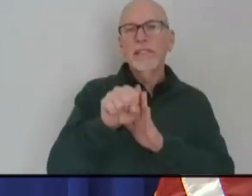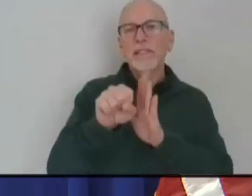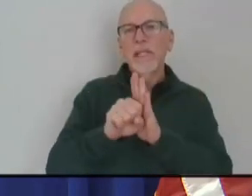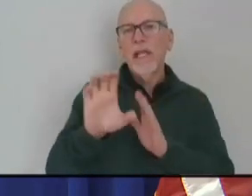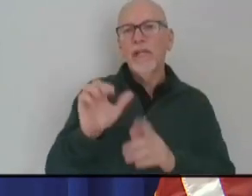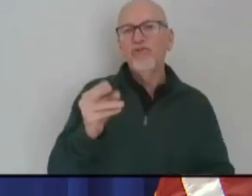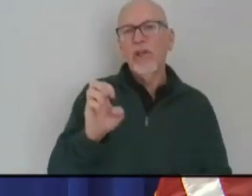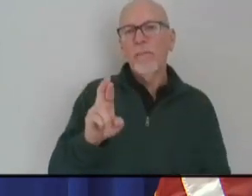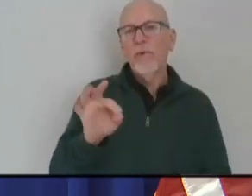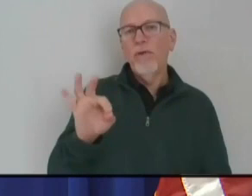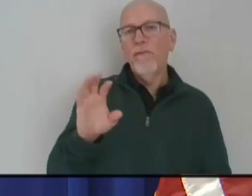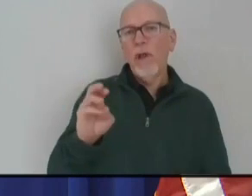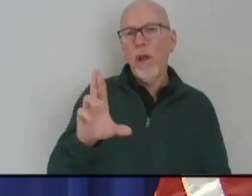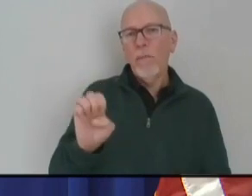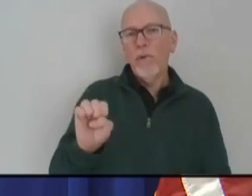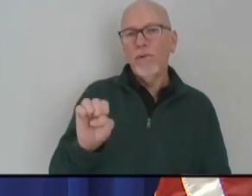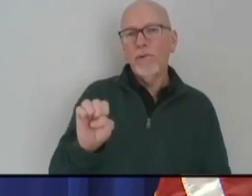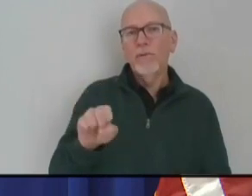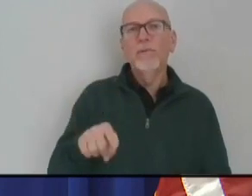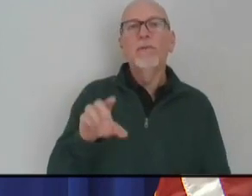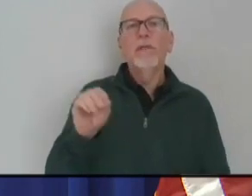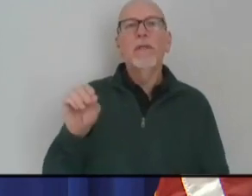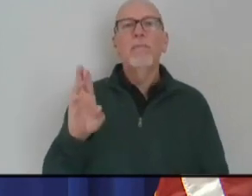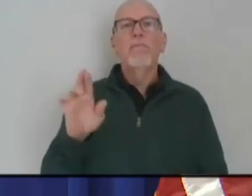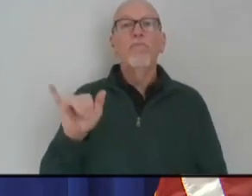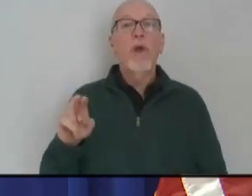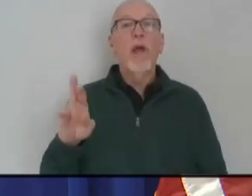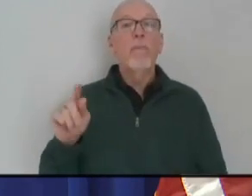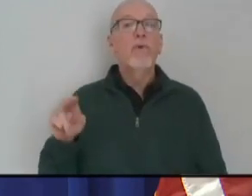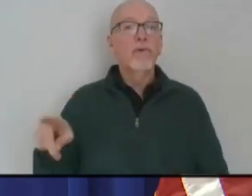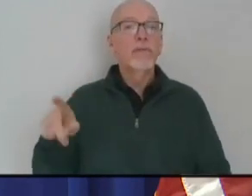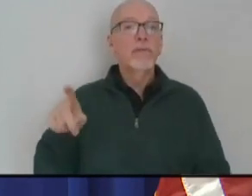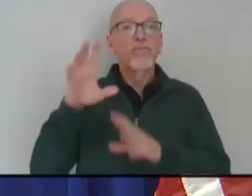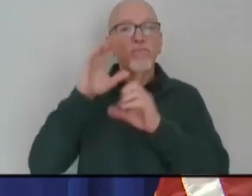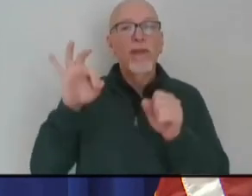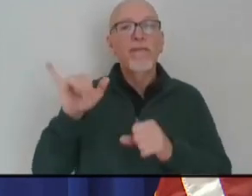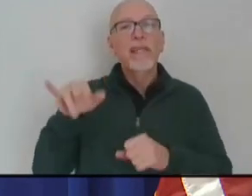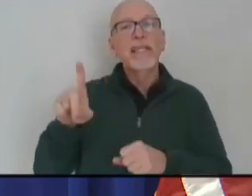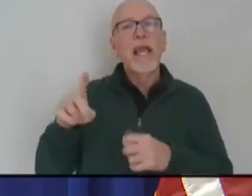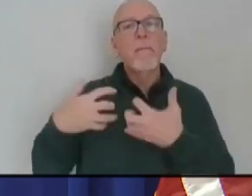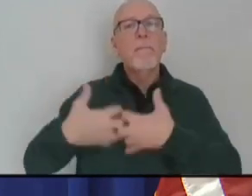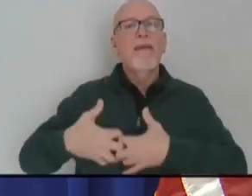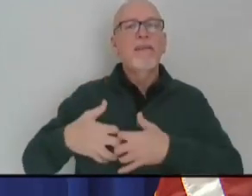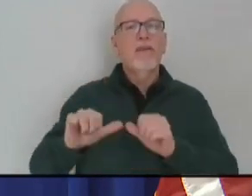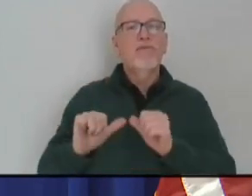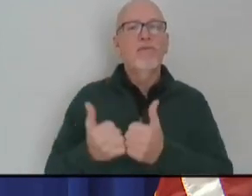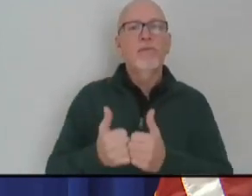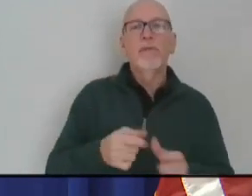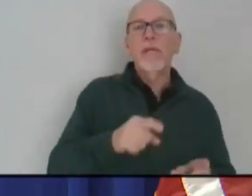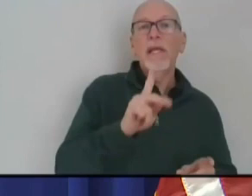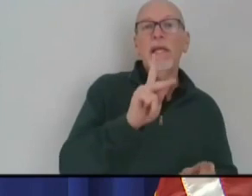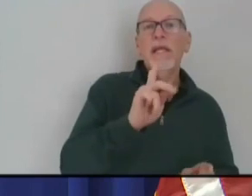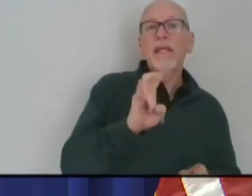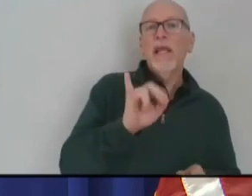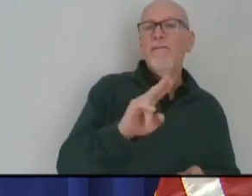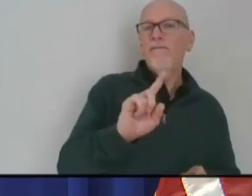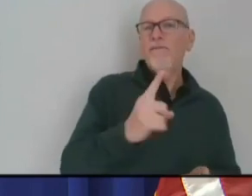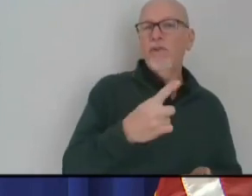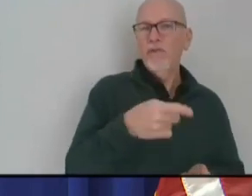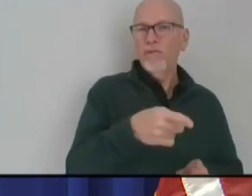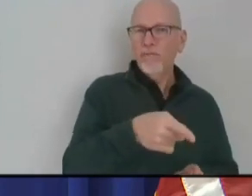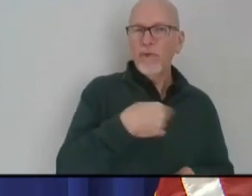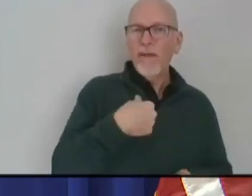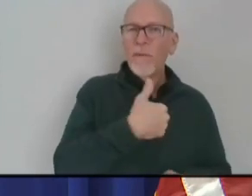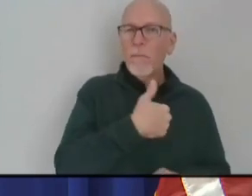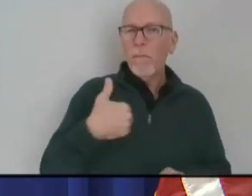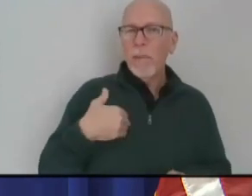and then on to Brian Burton, the president of the Indiana Manufacturers Association. Kevin, you're up first. You've got members in